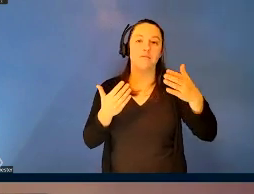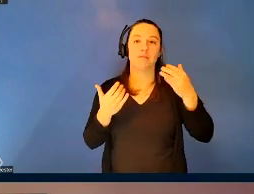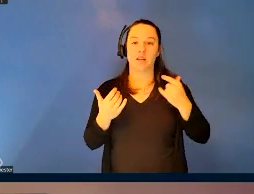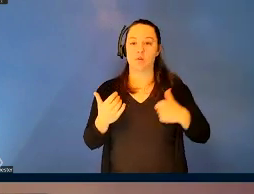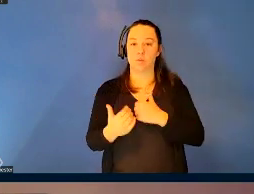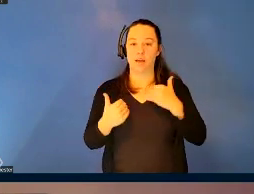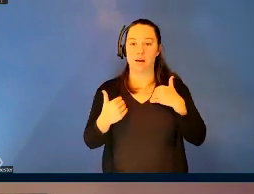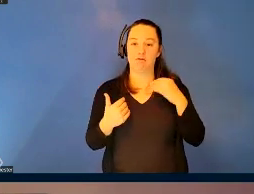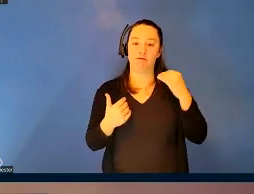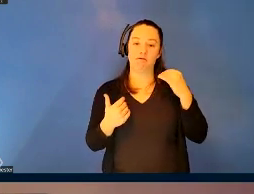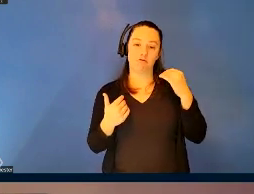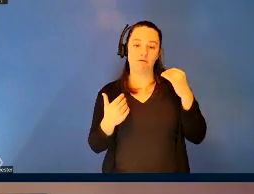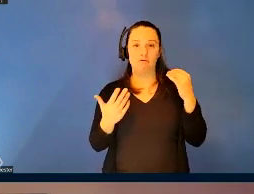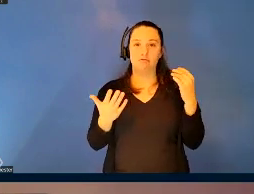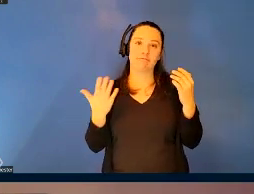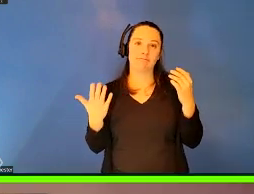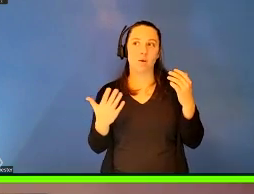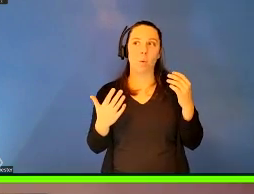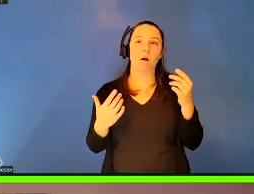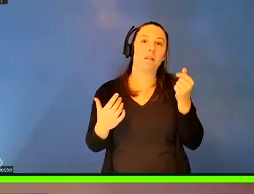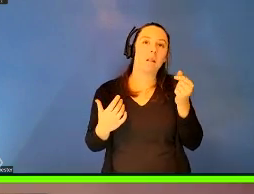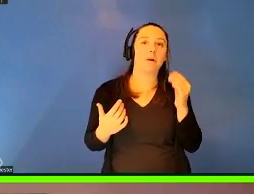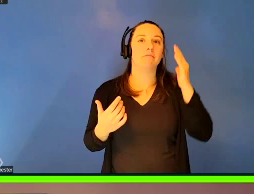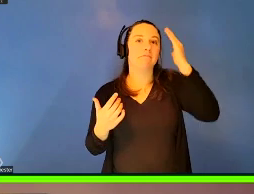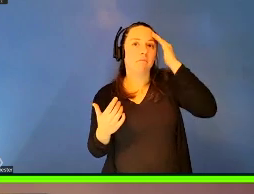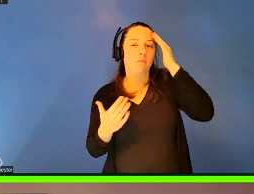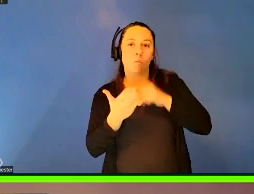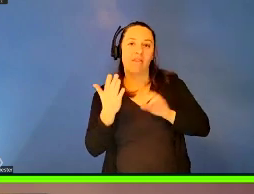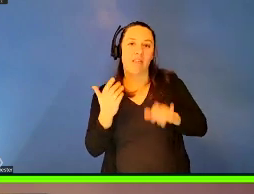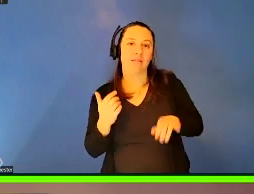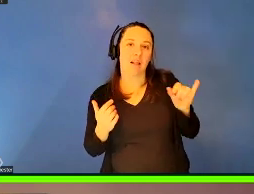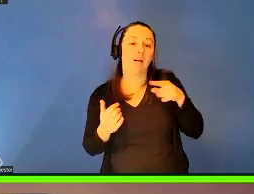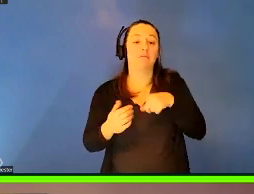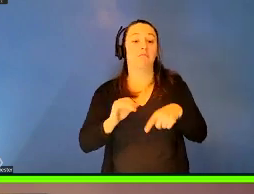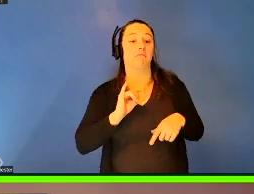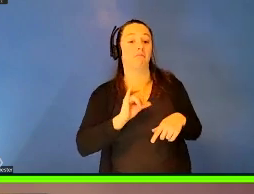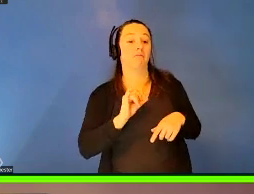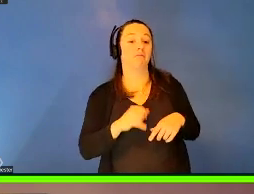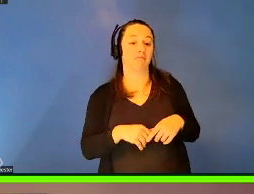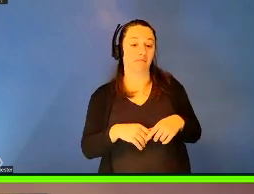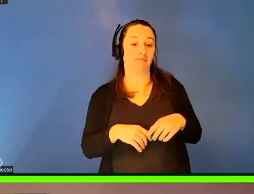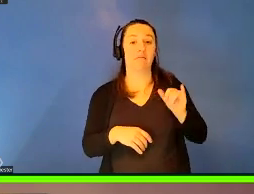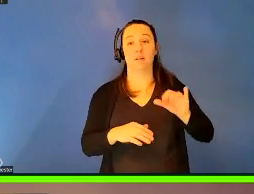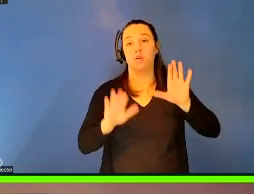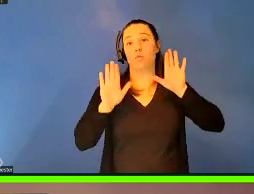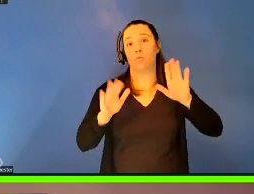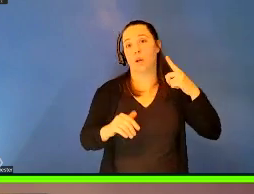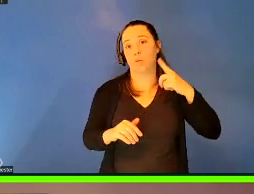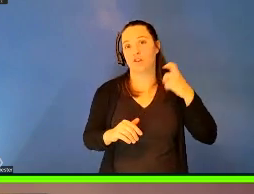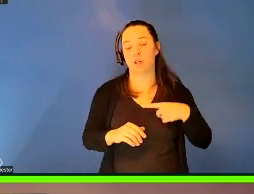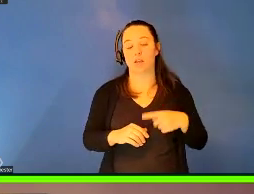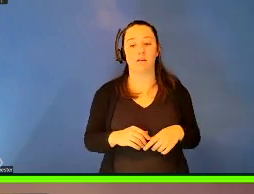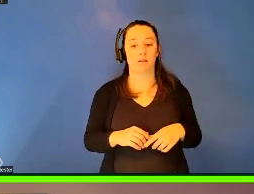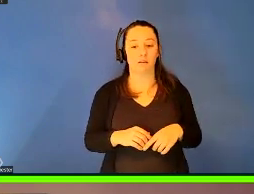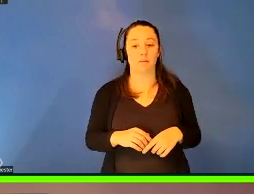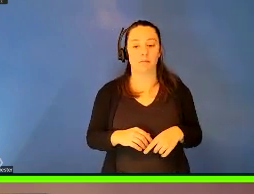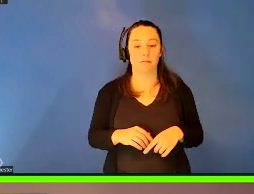of that medicine, so to speak? Yeah. Oh, that's a, that's a, that's a phenomenal question. Um,